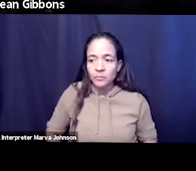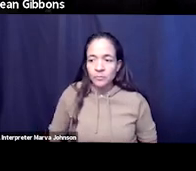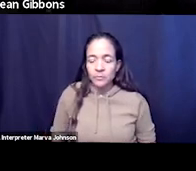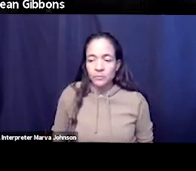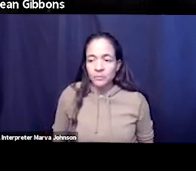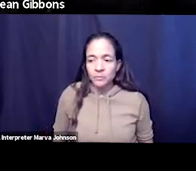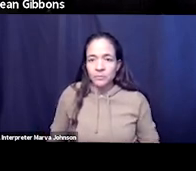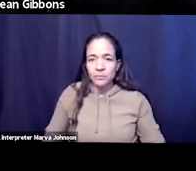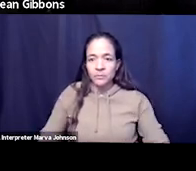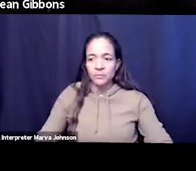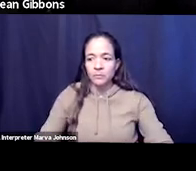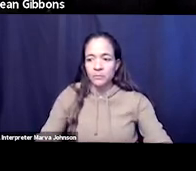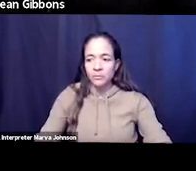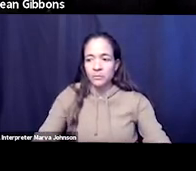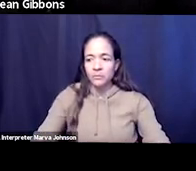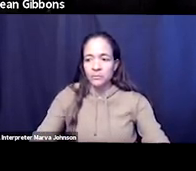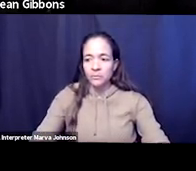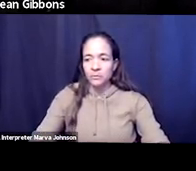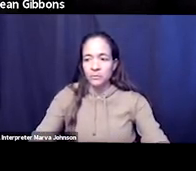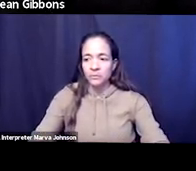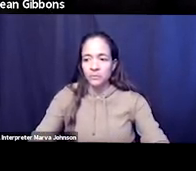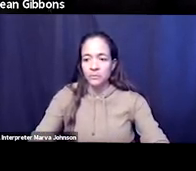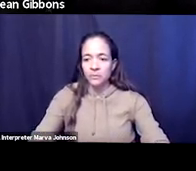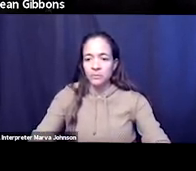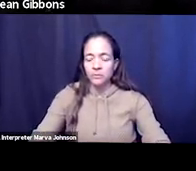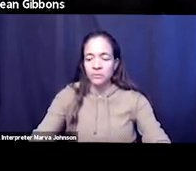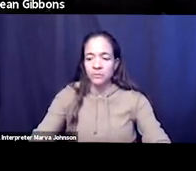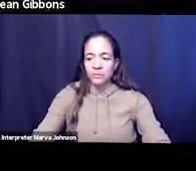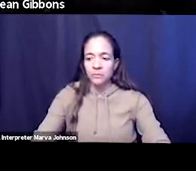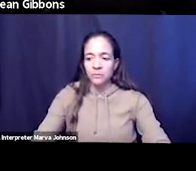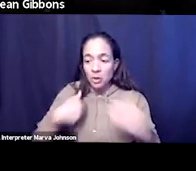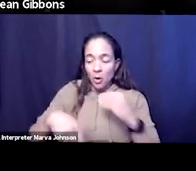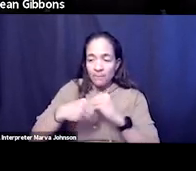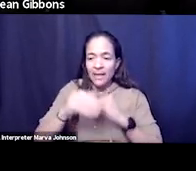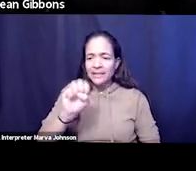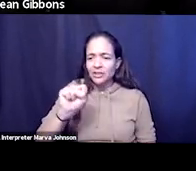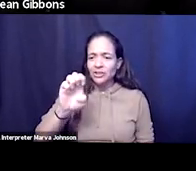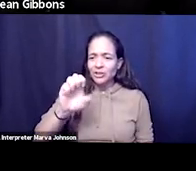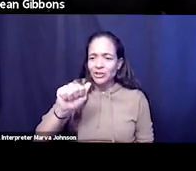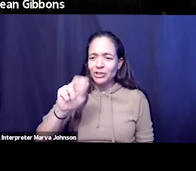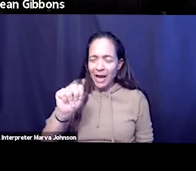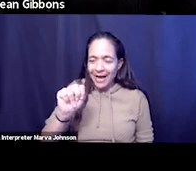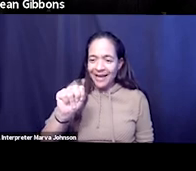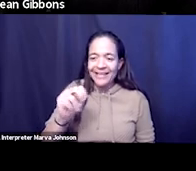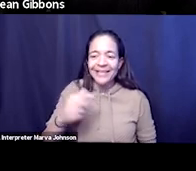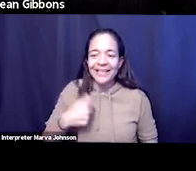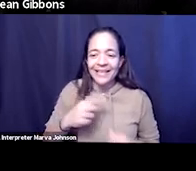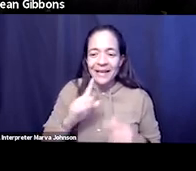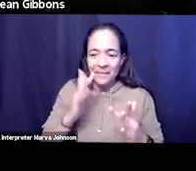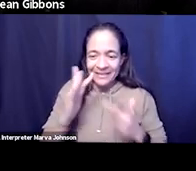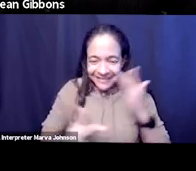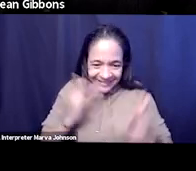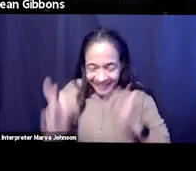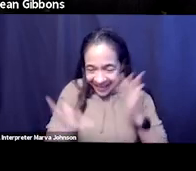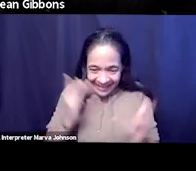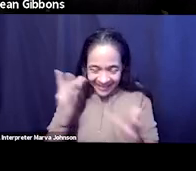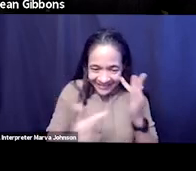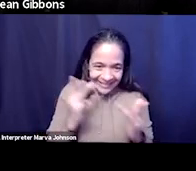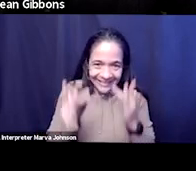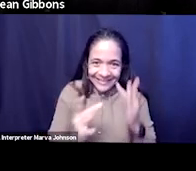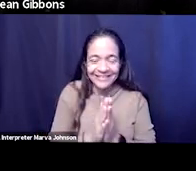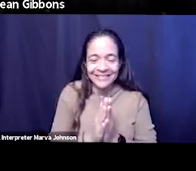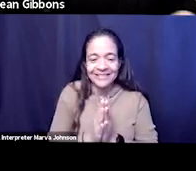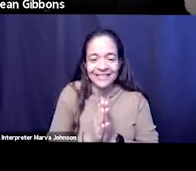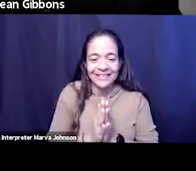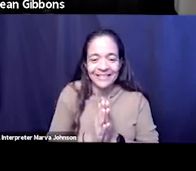gone uh excited and uh